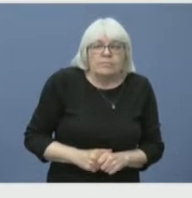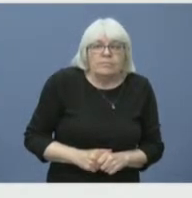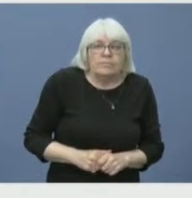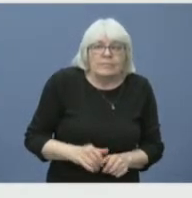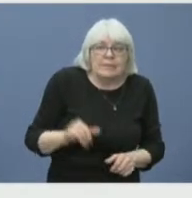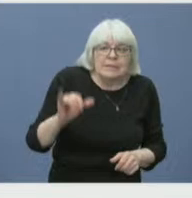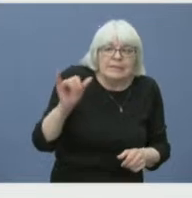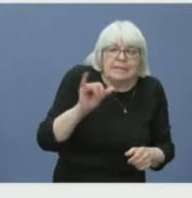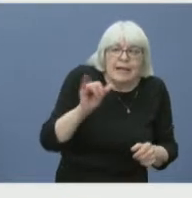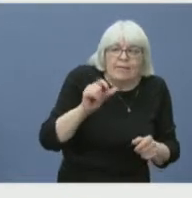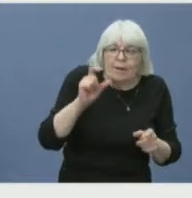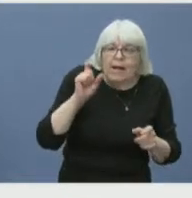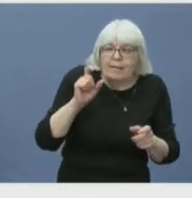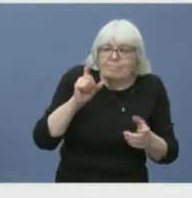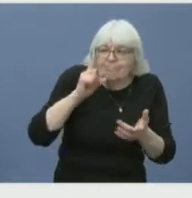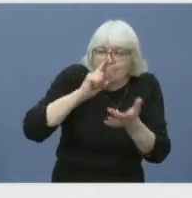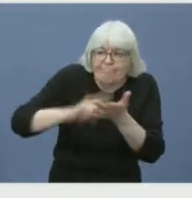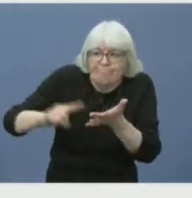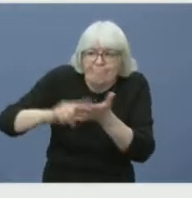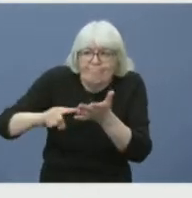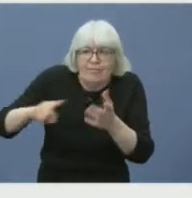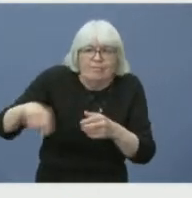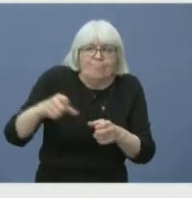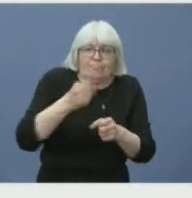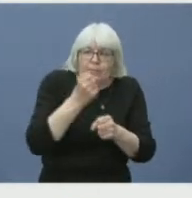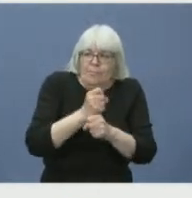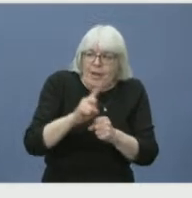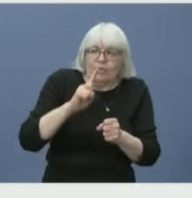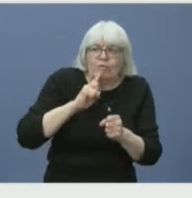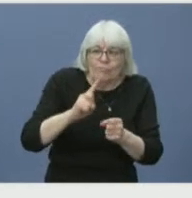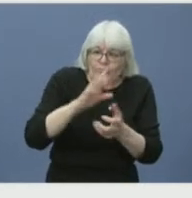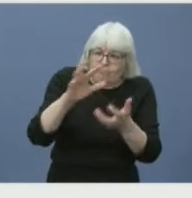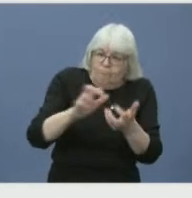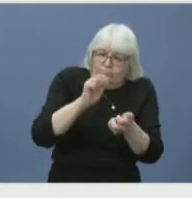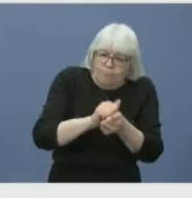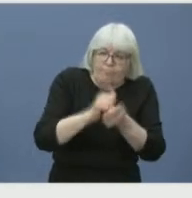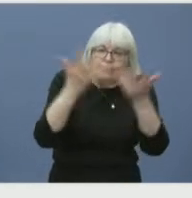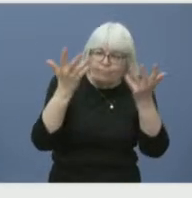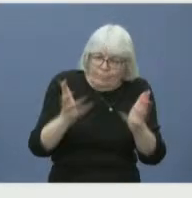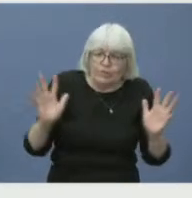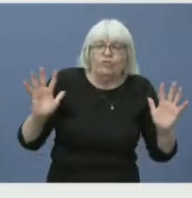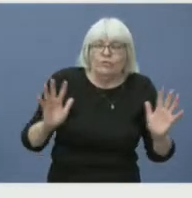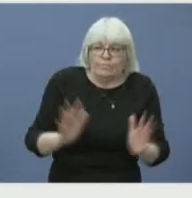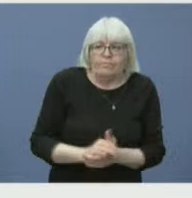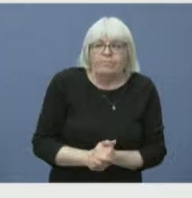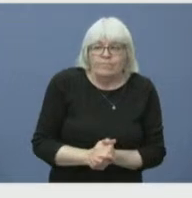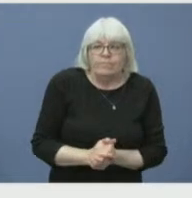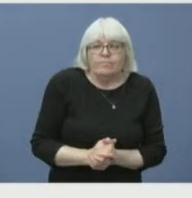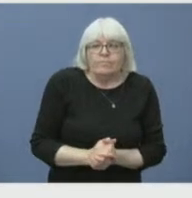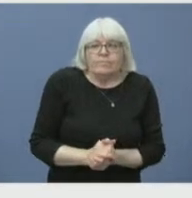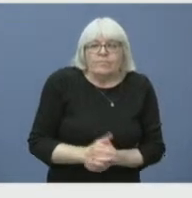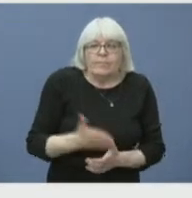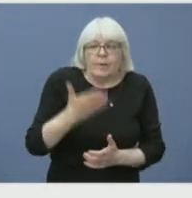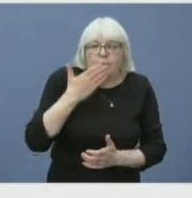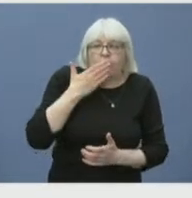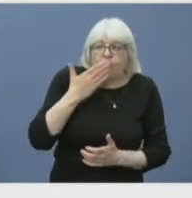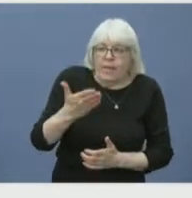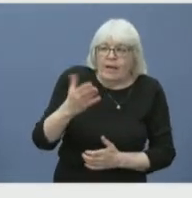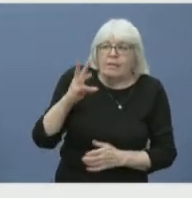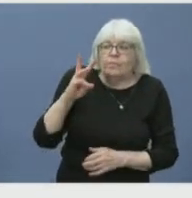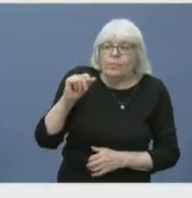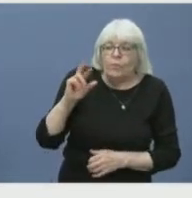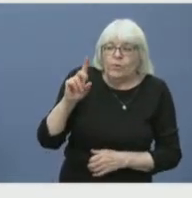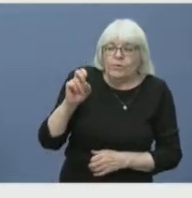inspections needing to be completed. Great. Thank you for that, Warden. Lindsay, do you have a follow up?